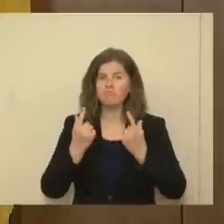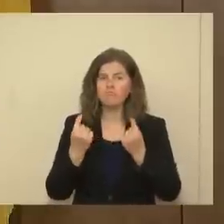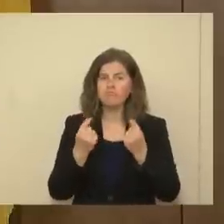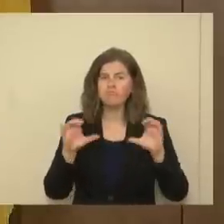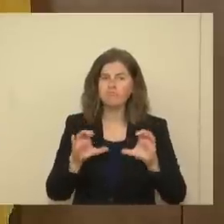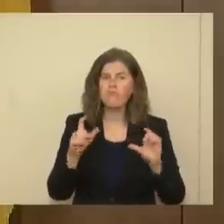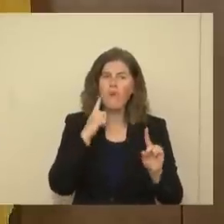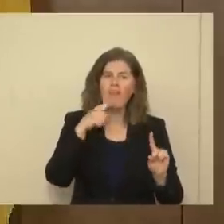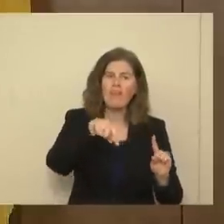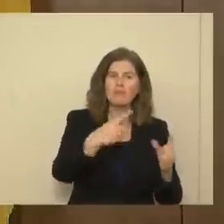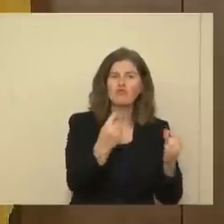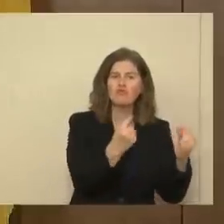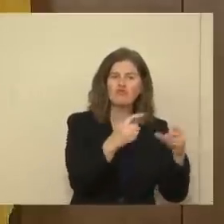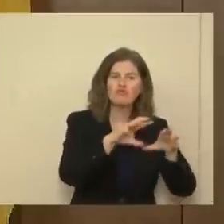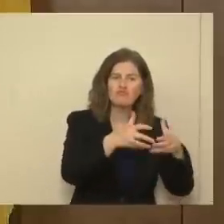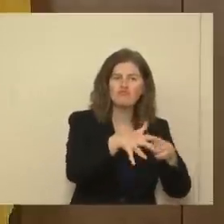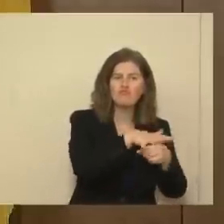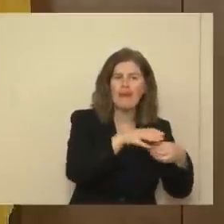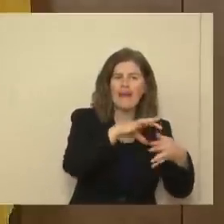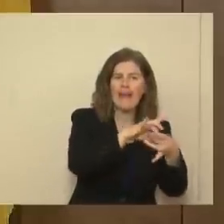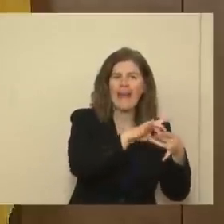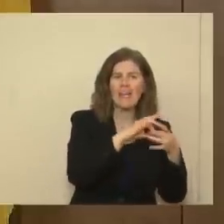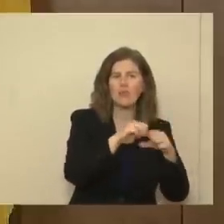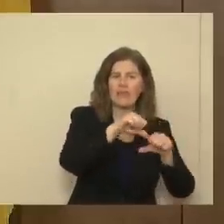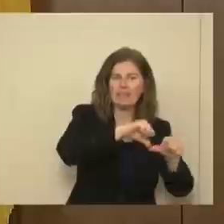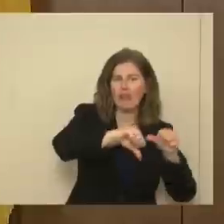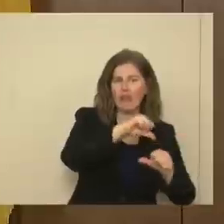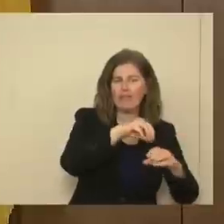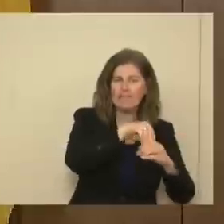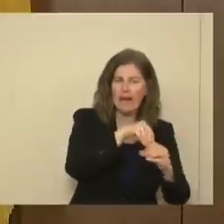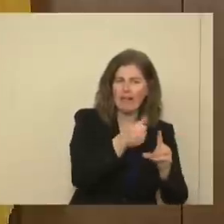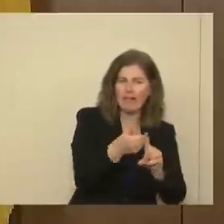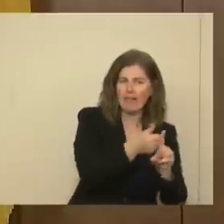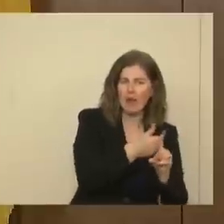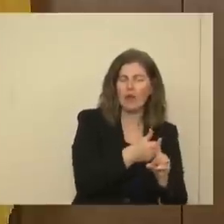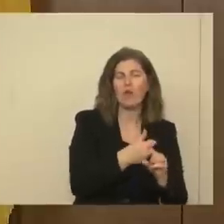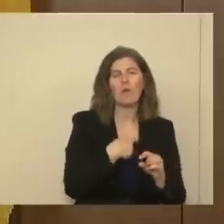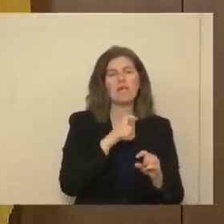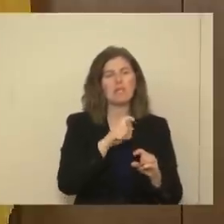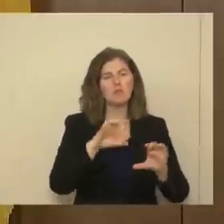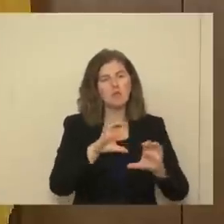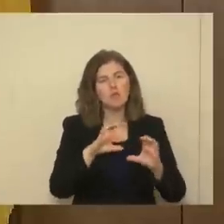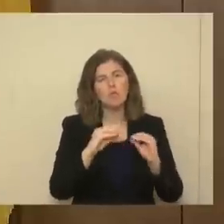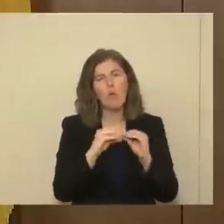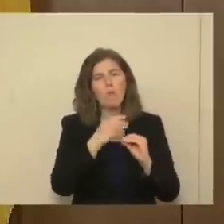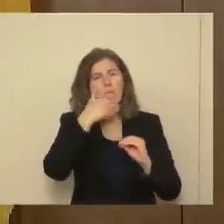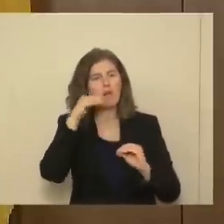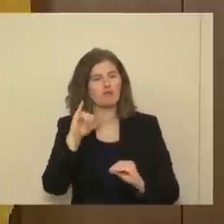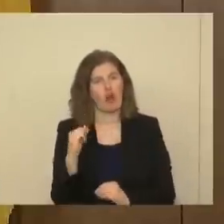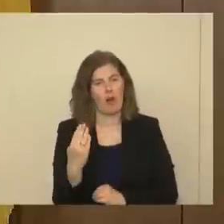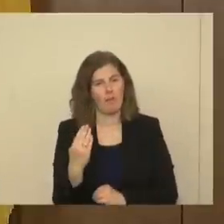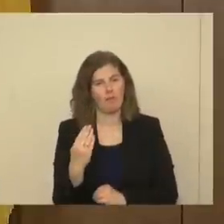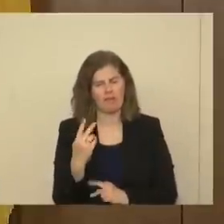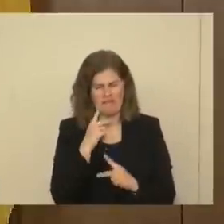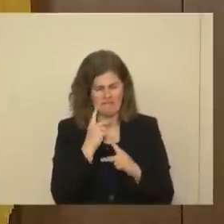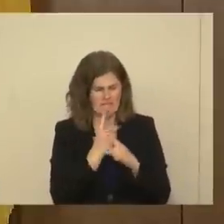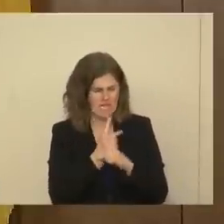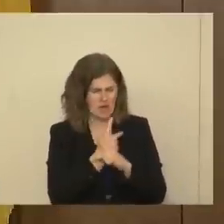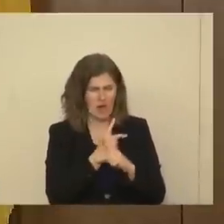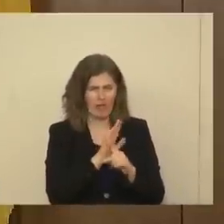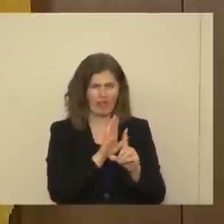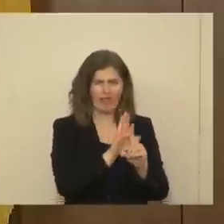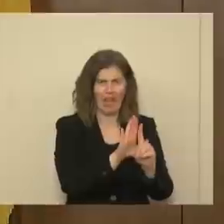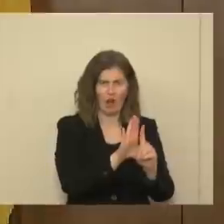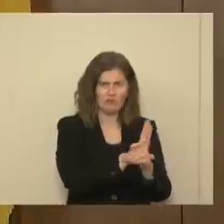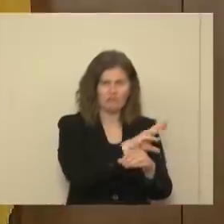for residents to be engaged in inside facilities. We need to do a better job figuring that